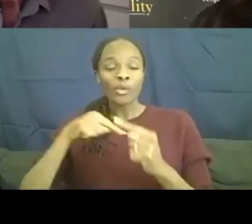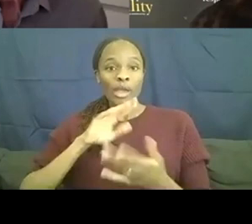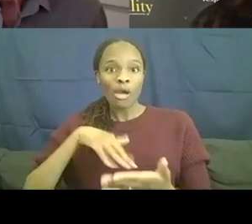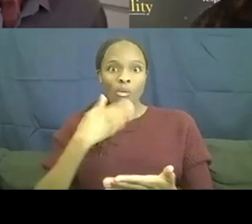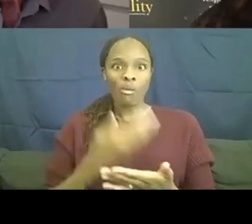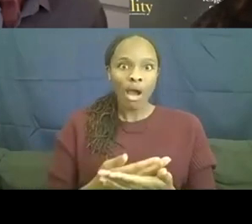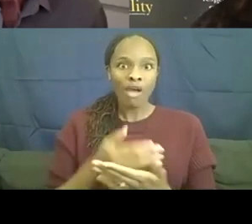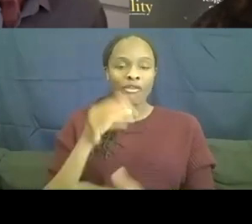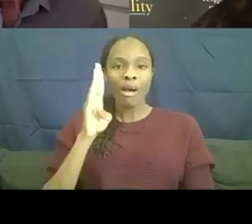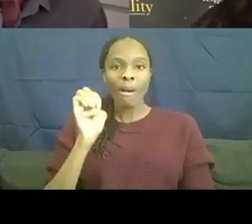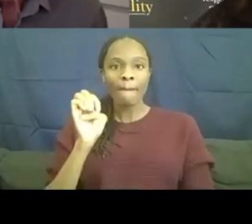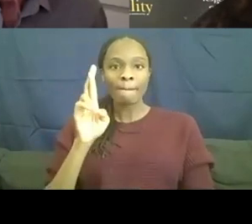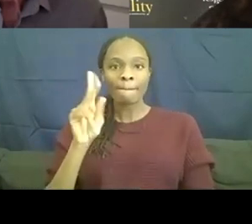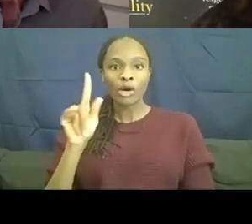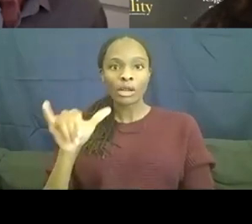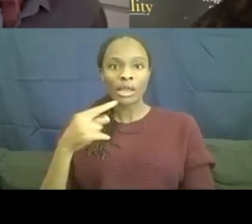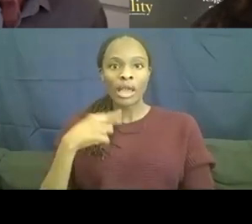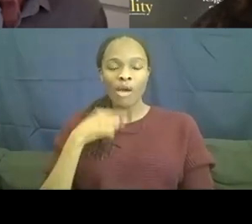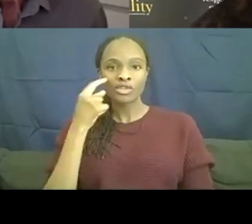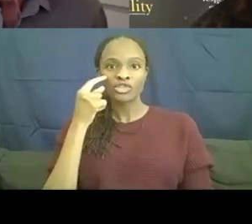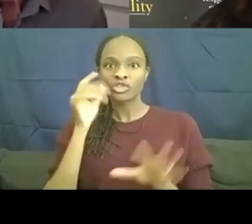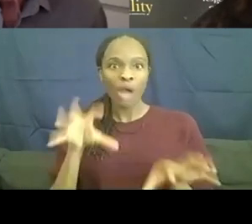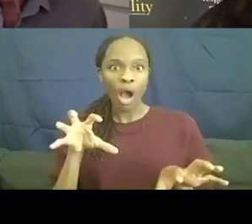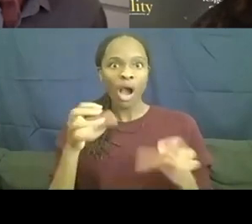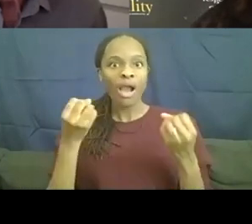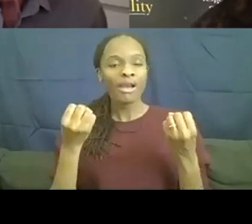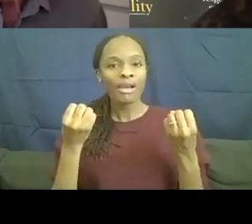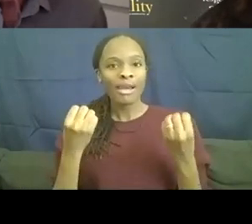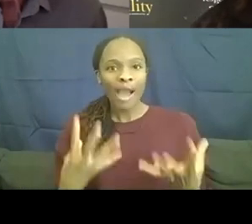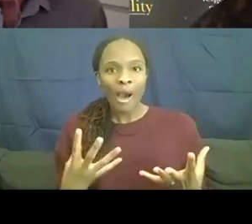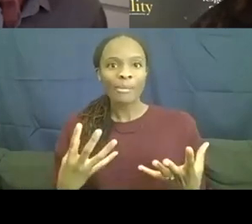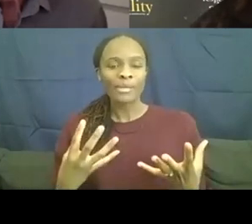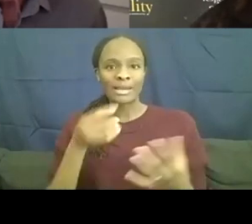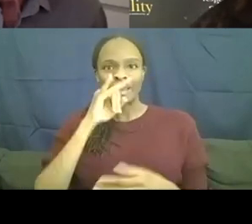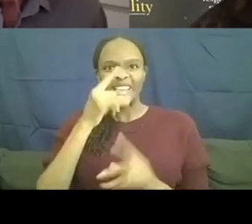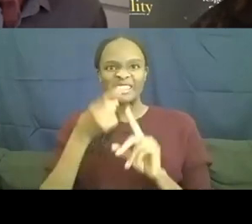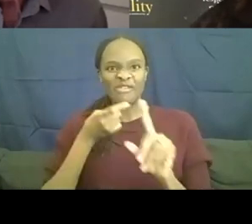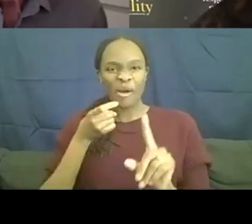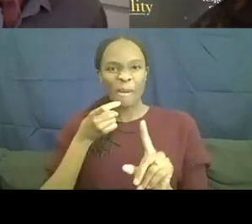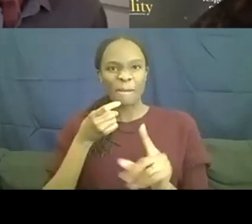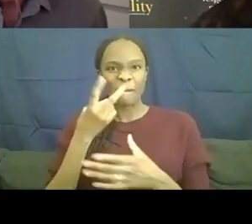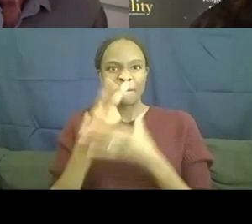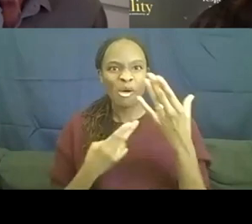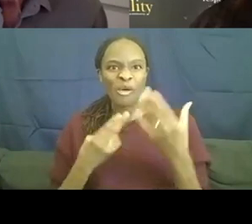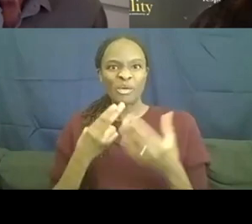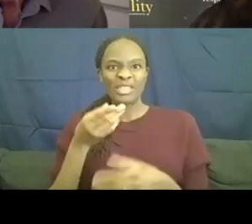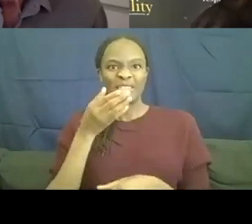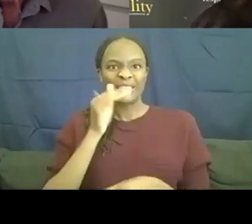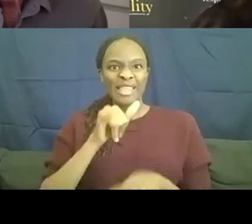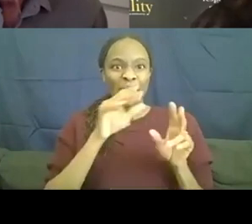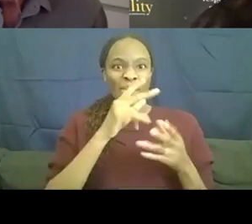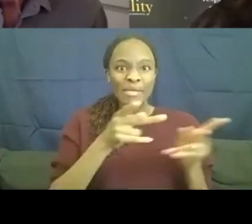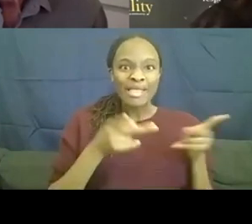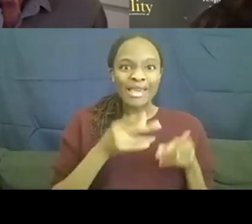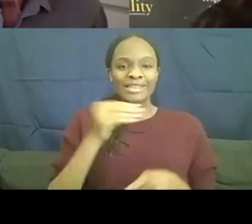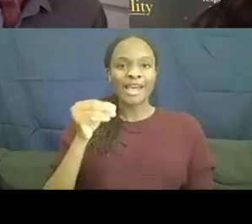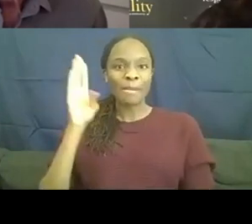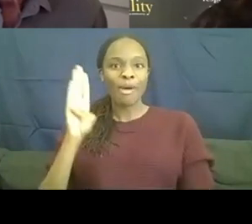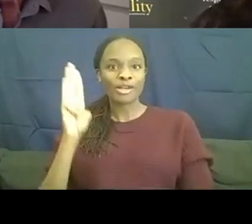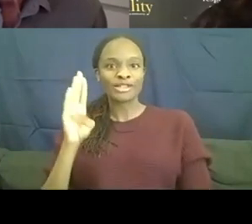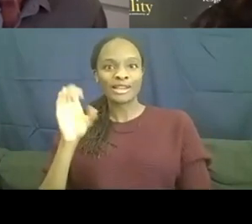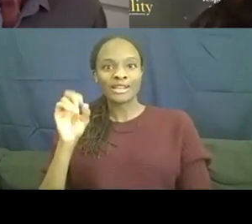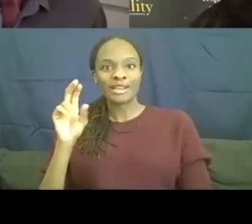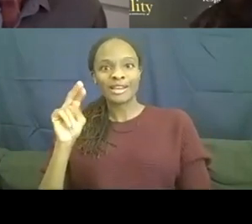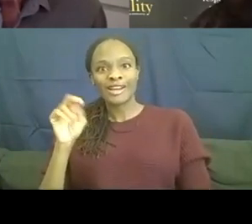many kids at Berkeley and, and Boston Conservatory music knew, knew Adam. And it's because they